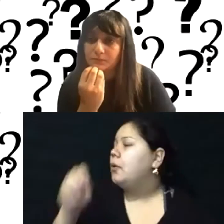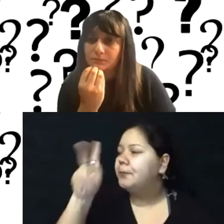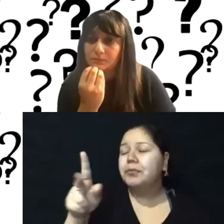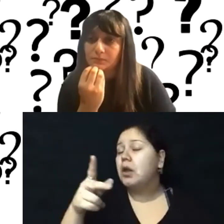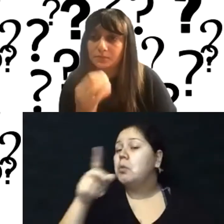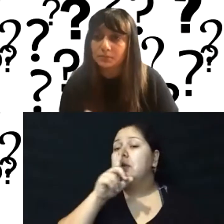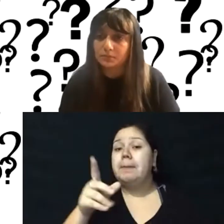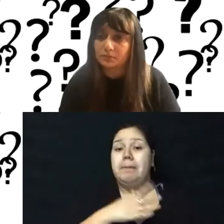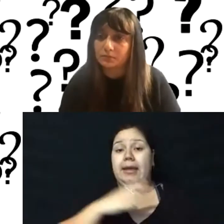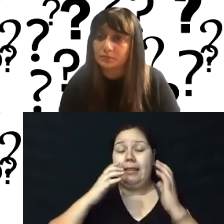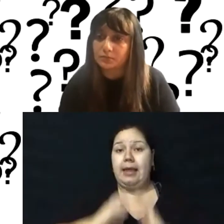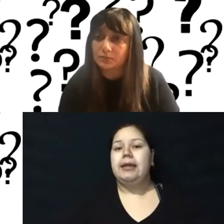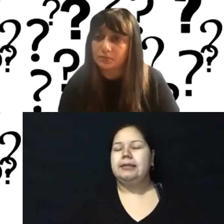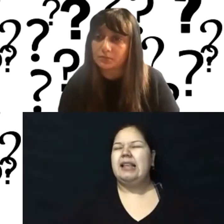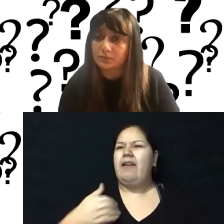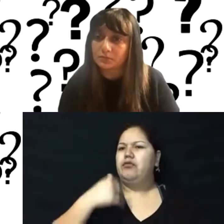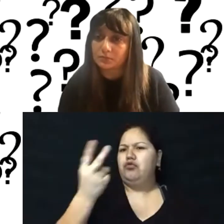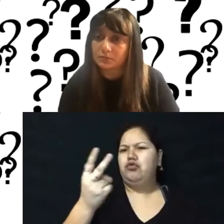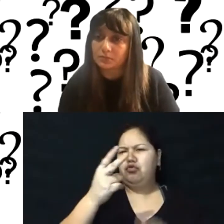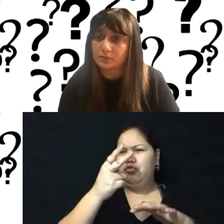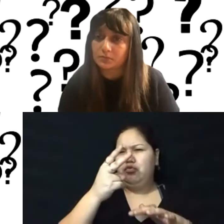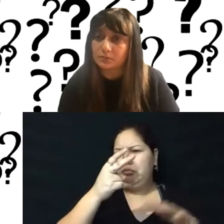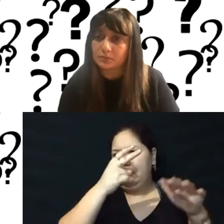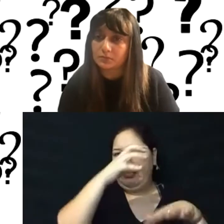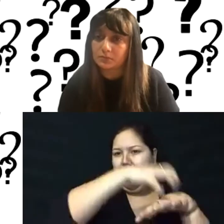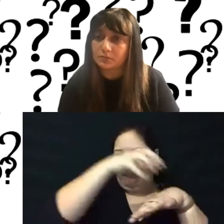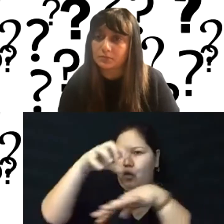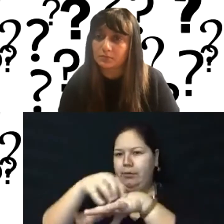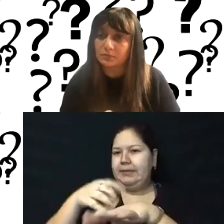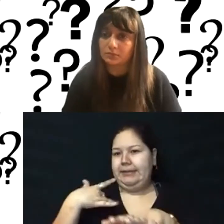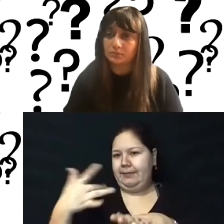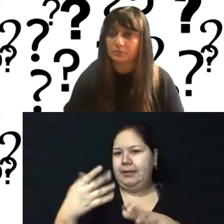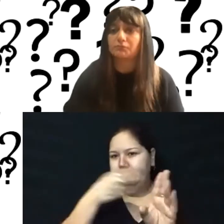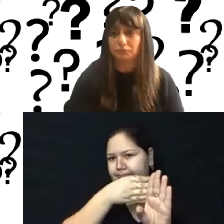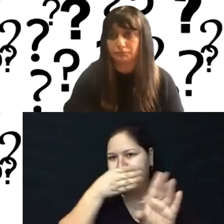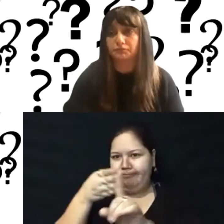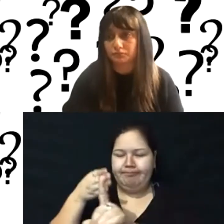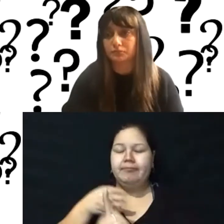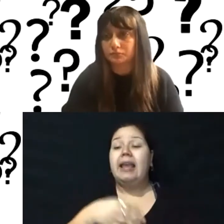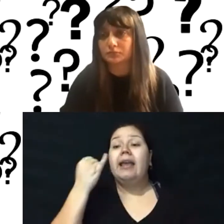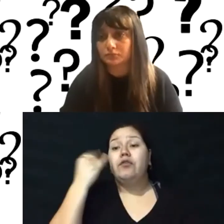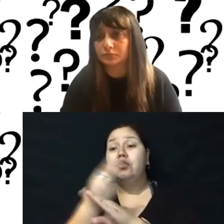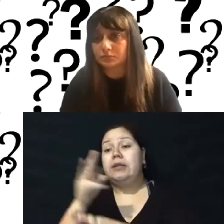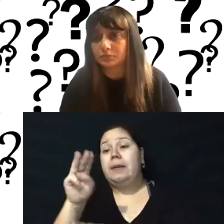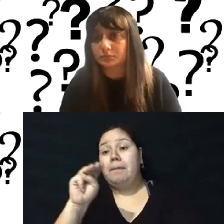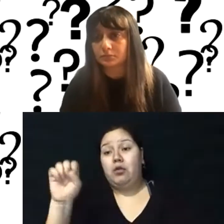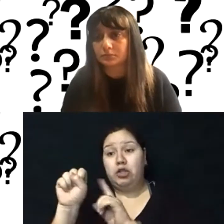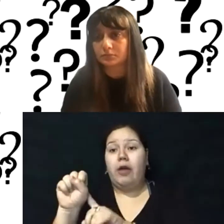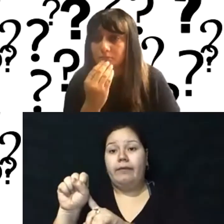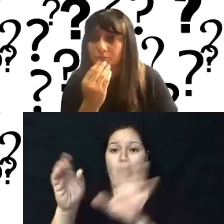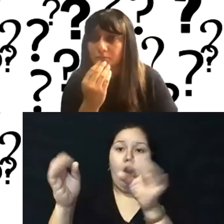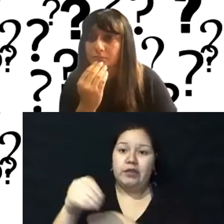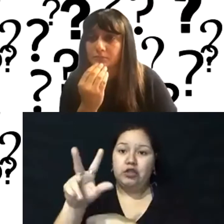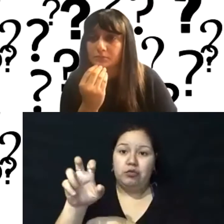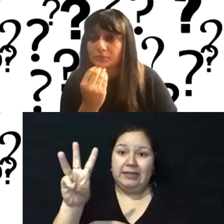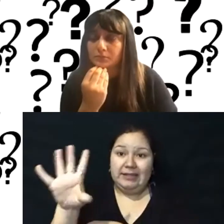in my clients is there's two basic platforms that people choose. One is that they're in the Microsoft ecosystem with, they're using office 365 or they're